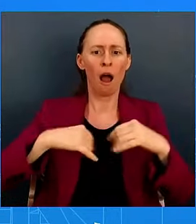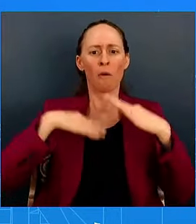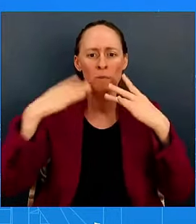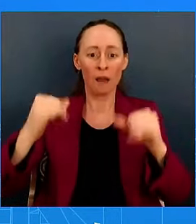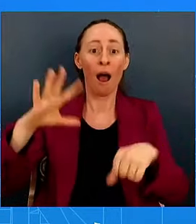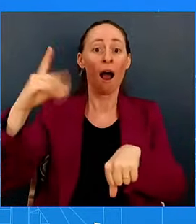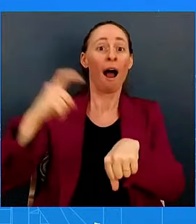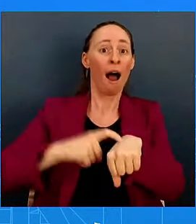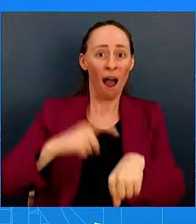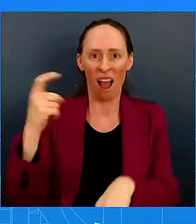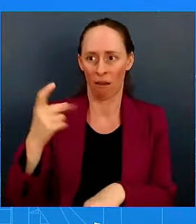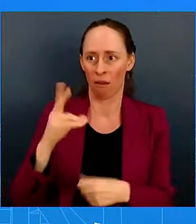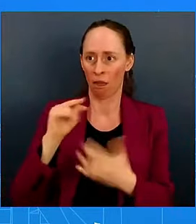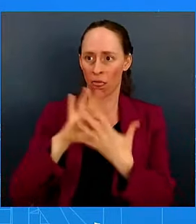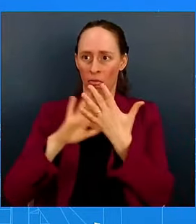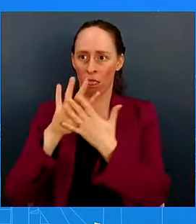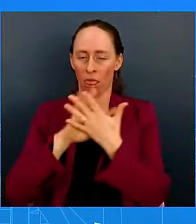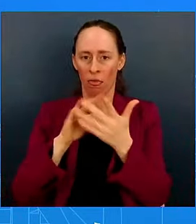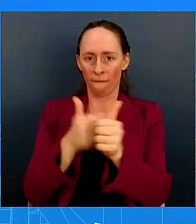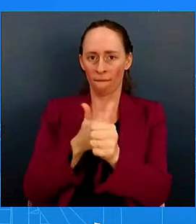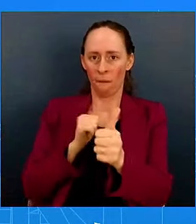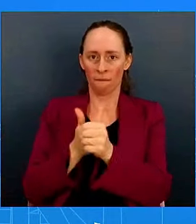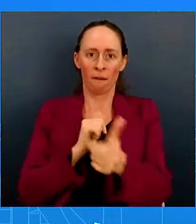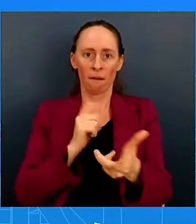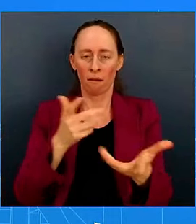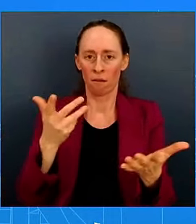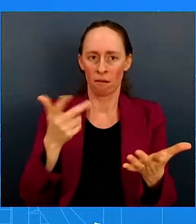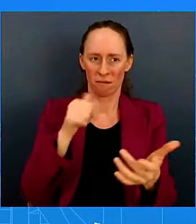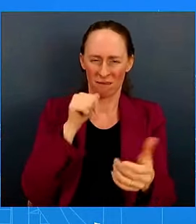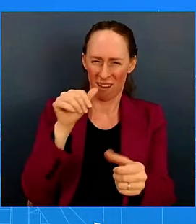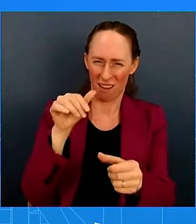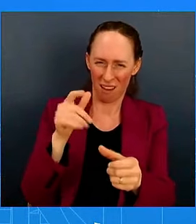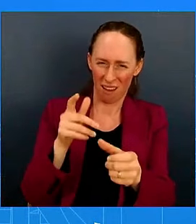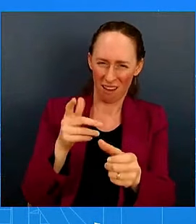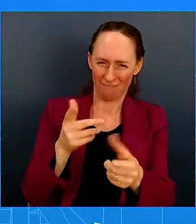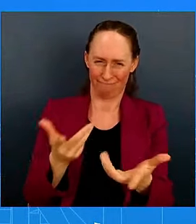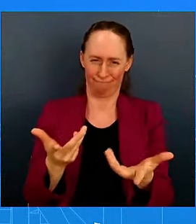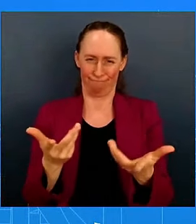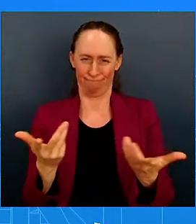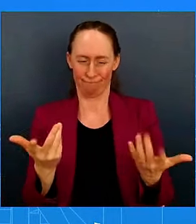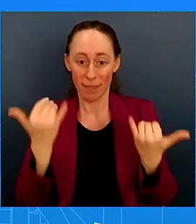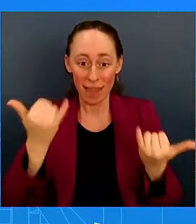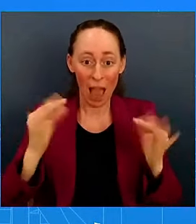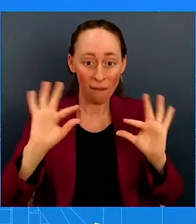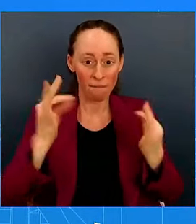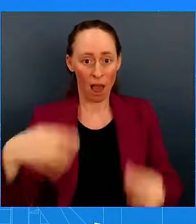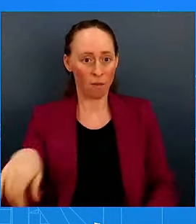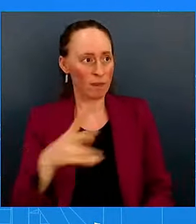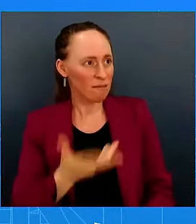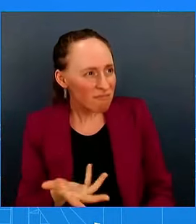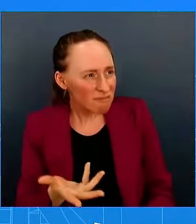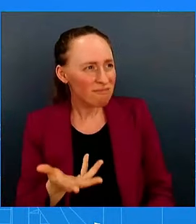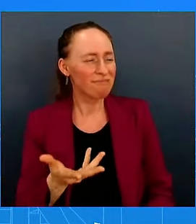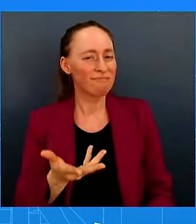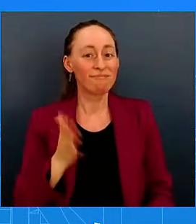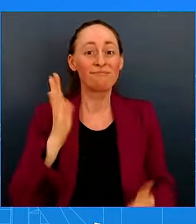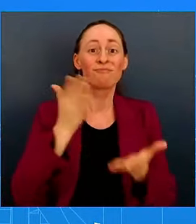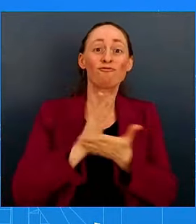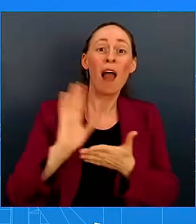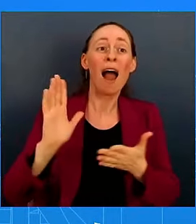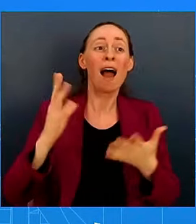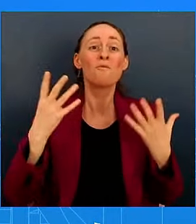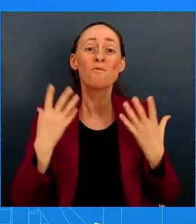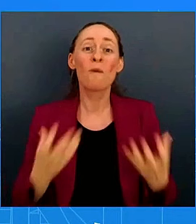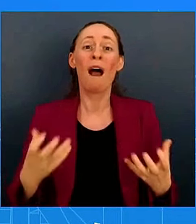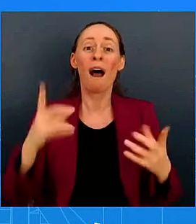And it's unfortunate. It's unfortunate that now families are being taken away. Their rights are being taken away. Their decisions to start a family